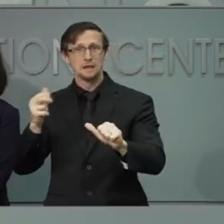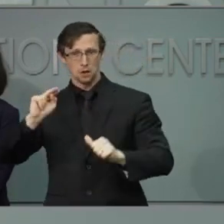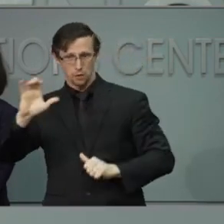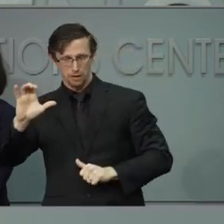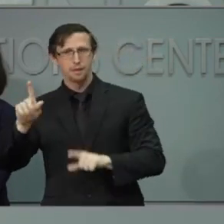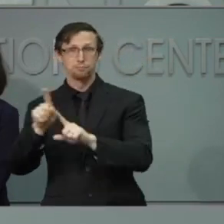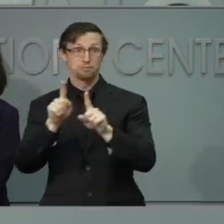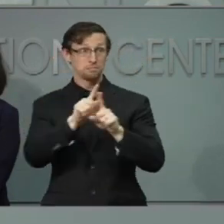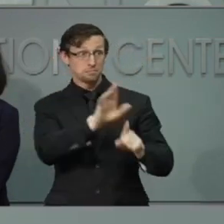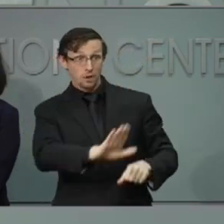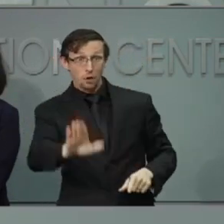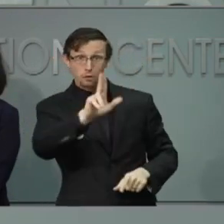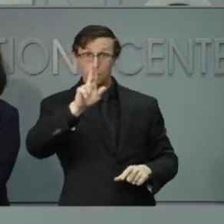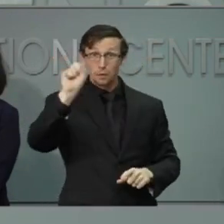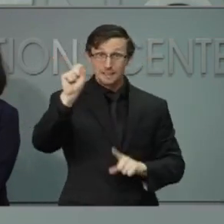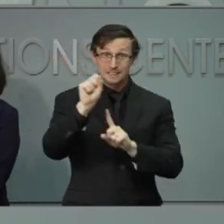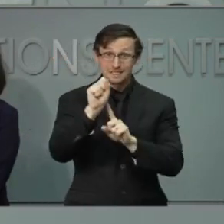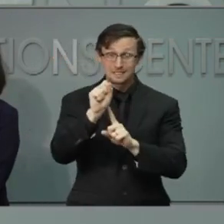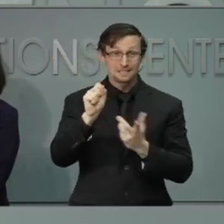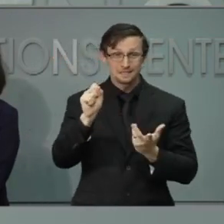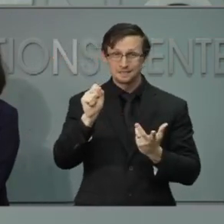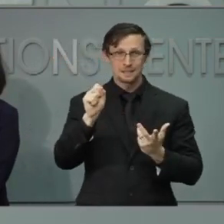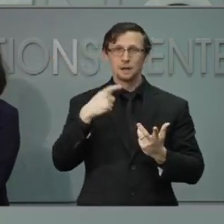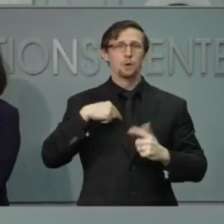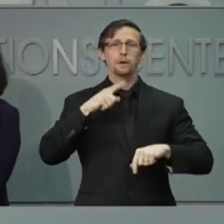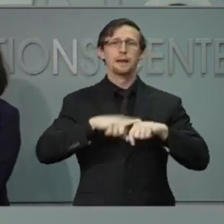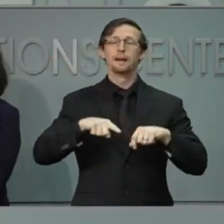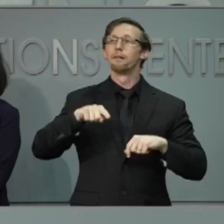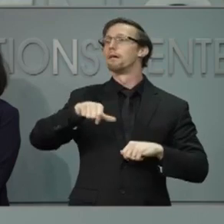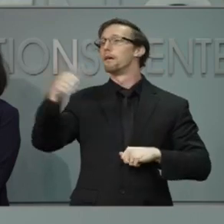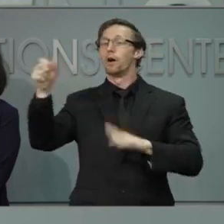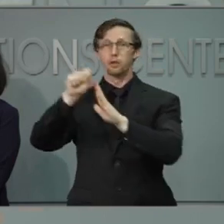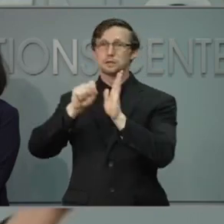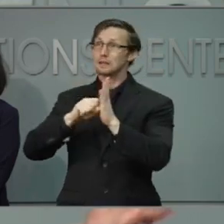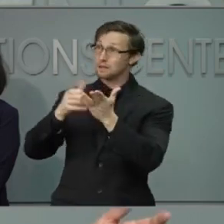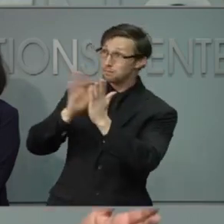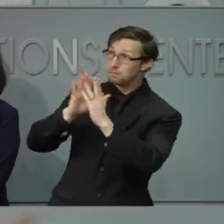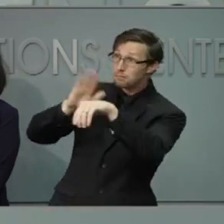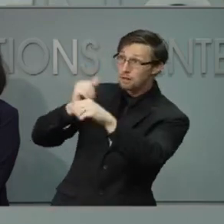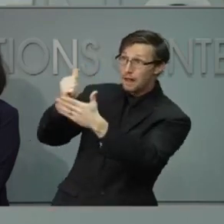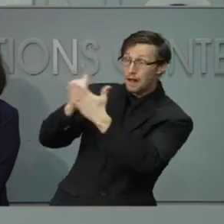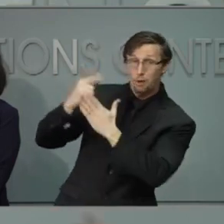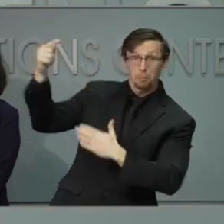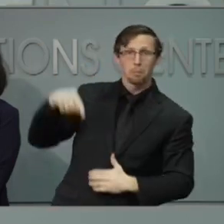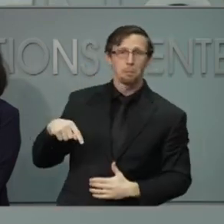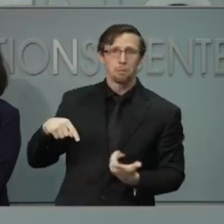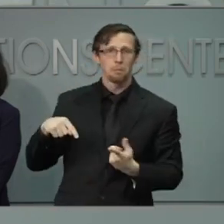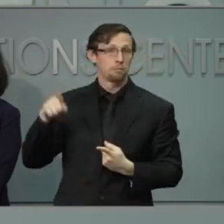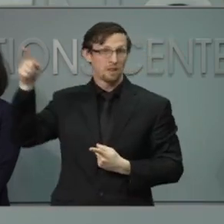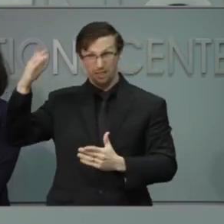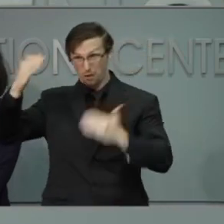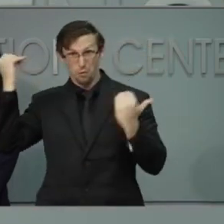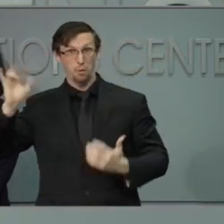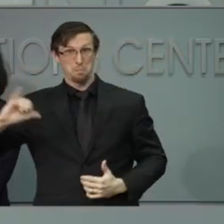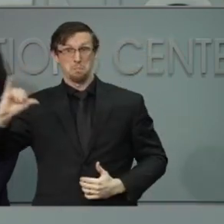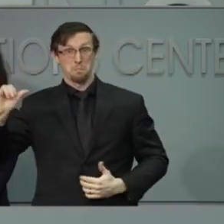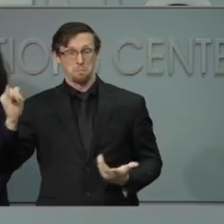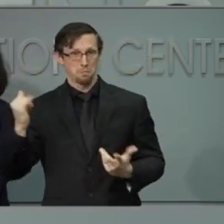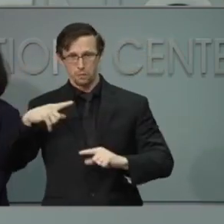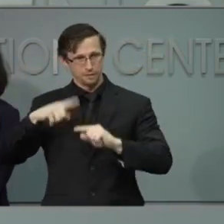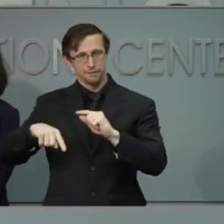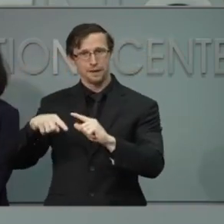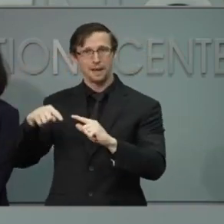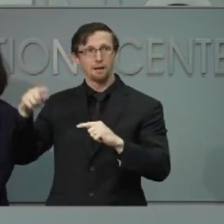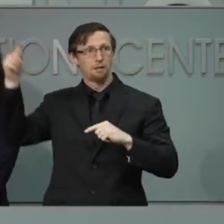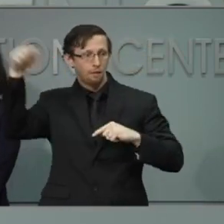around the country, there isn't the same ability for us to pick up the phone and phone a friend in a neighboring state in order